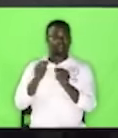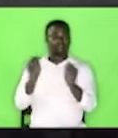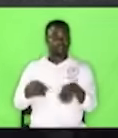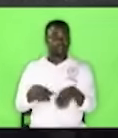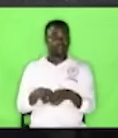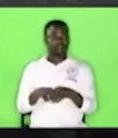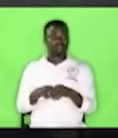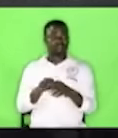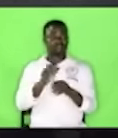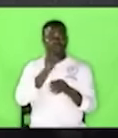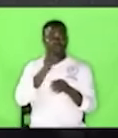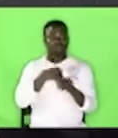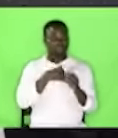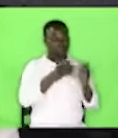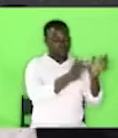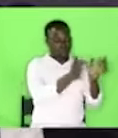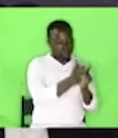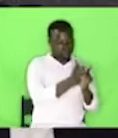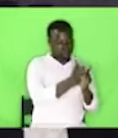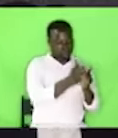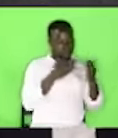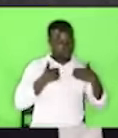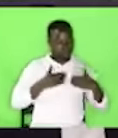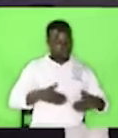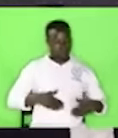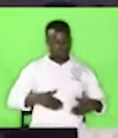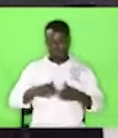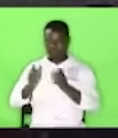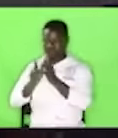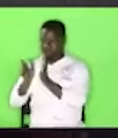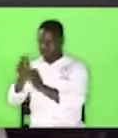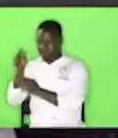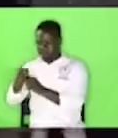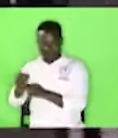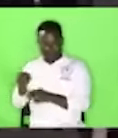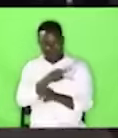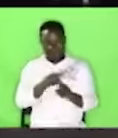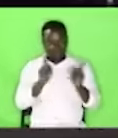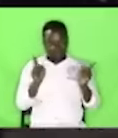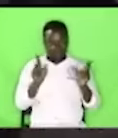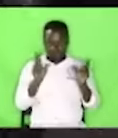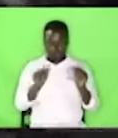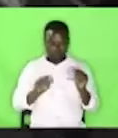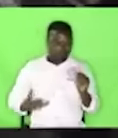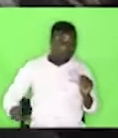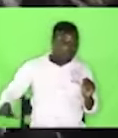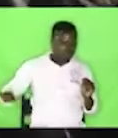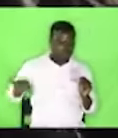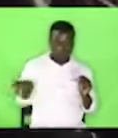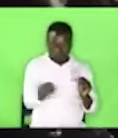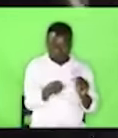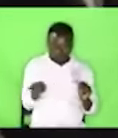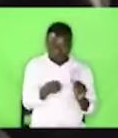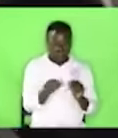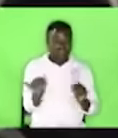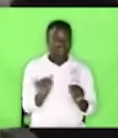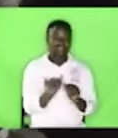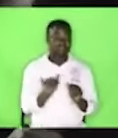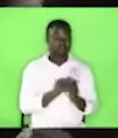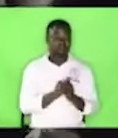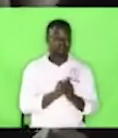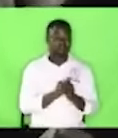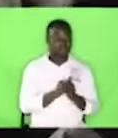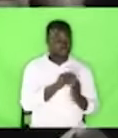difference between Jesus in the flesh and the name Jesus whatever he would have done in the flesh his name would do